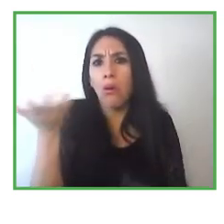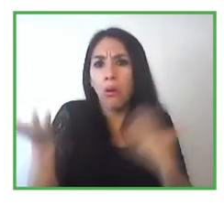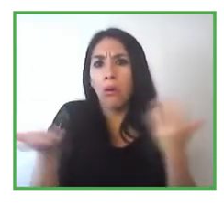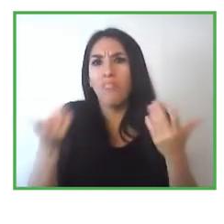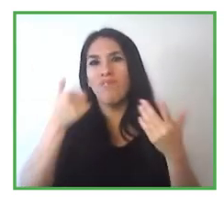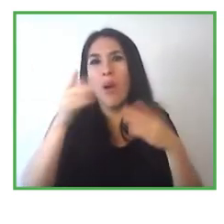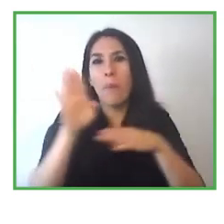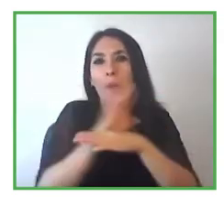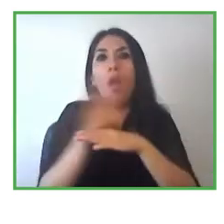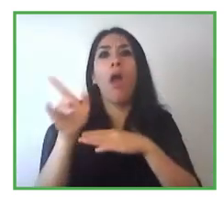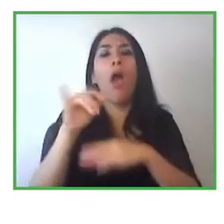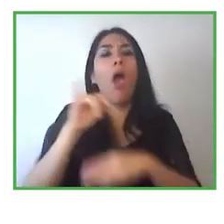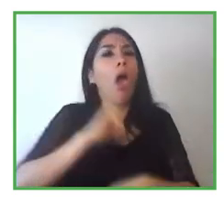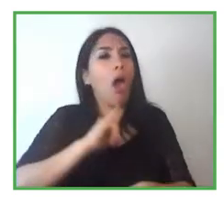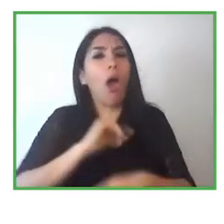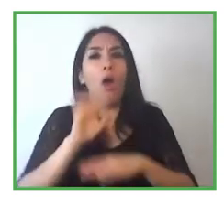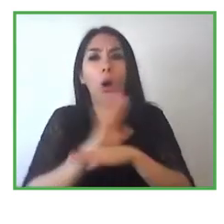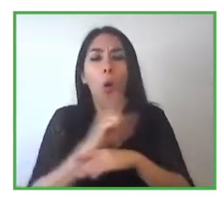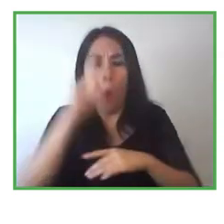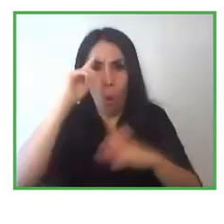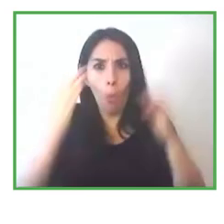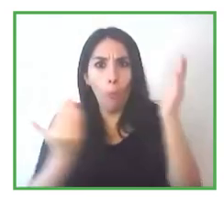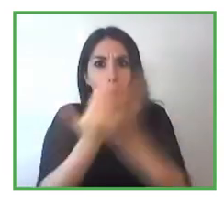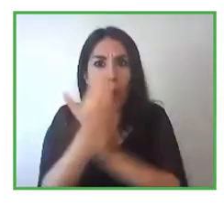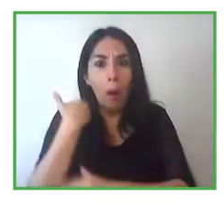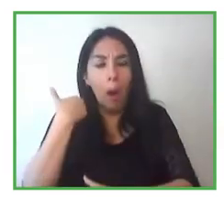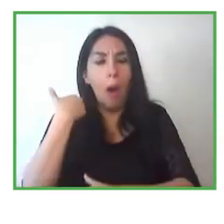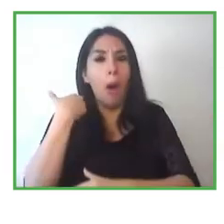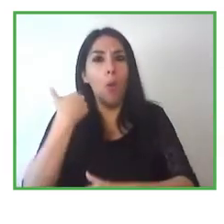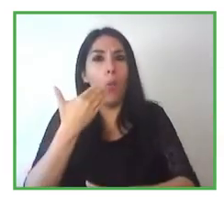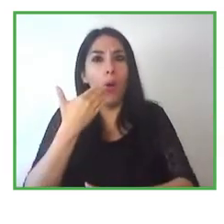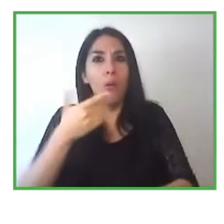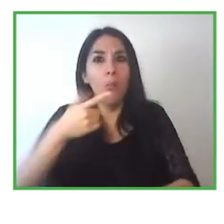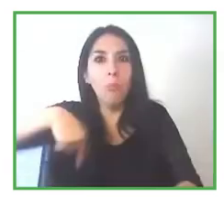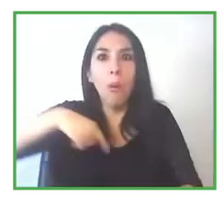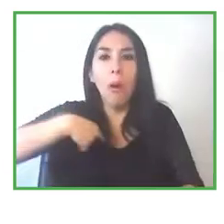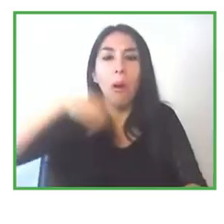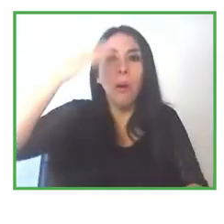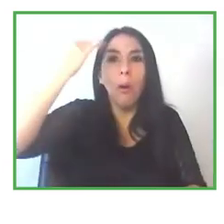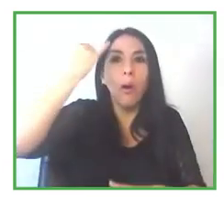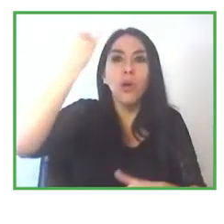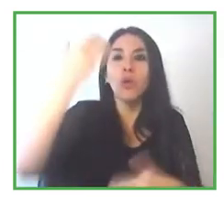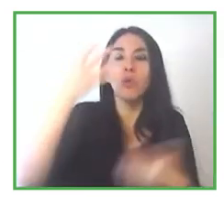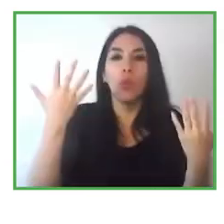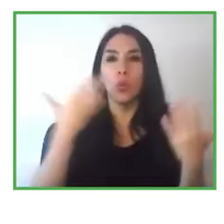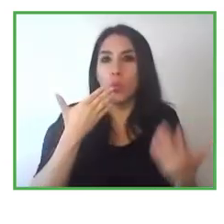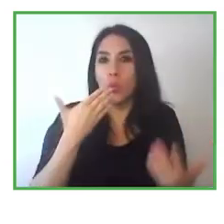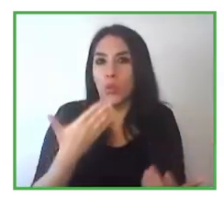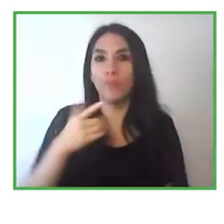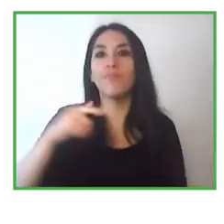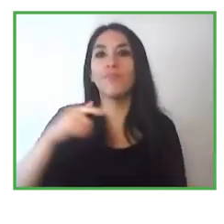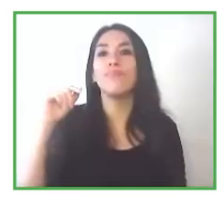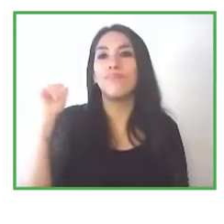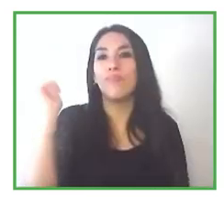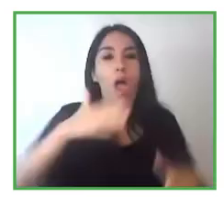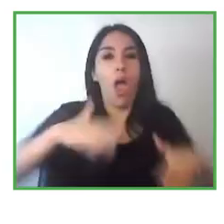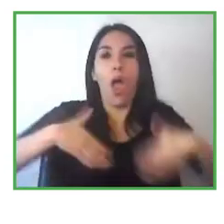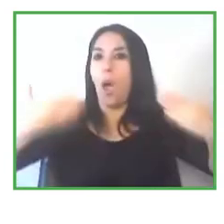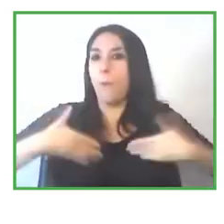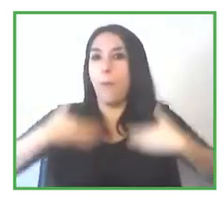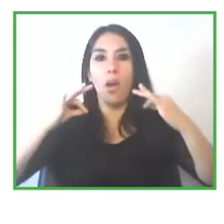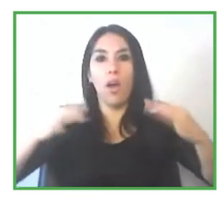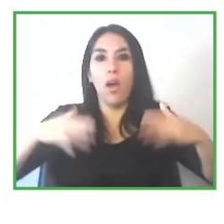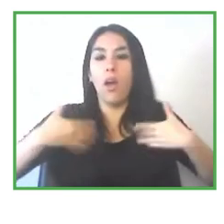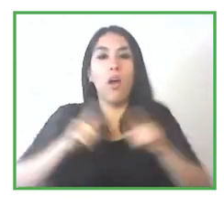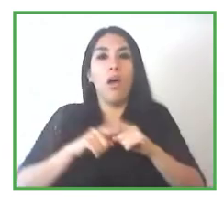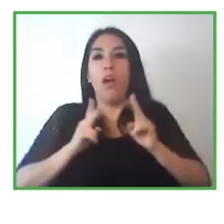out when they needed to go back to work it was something a novelty for the employer but